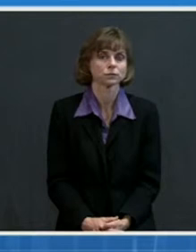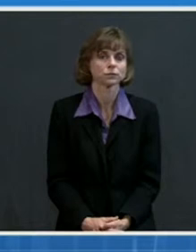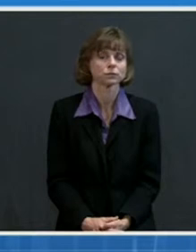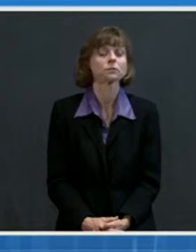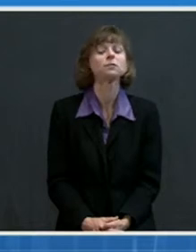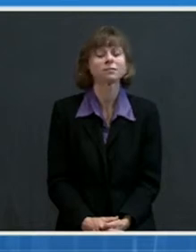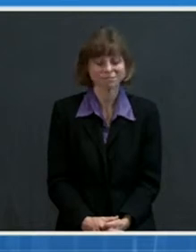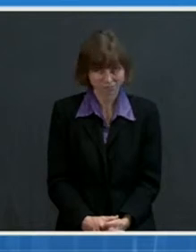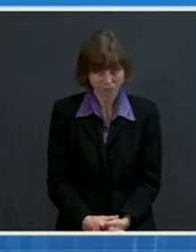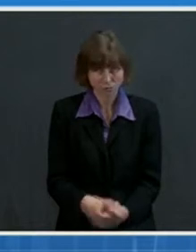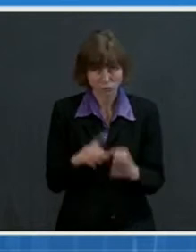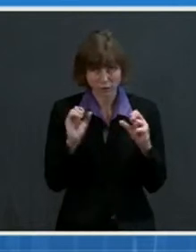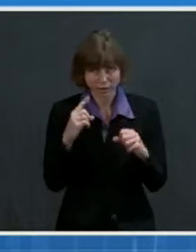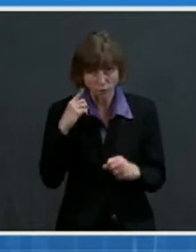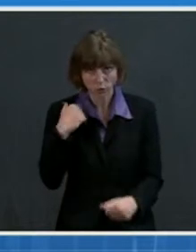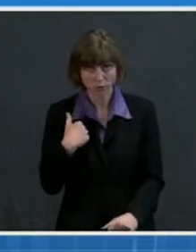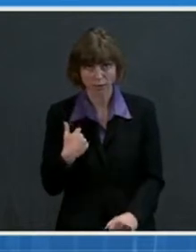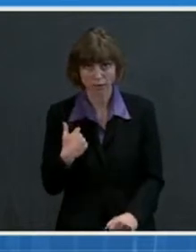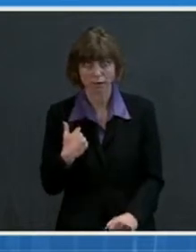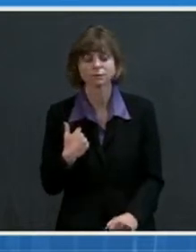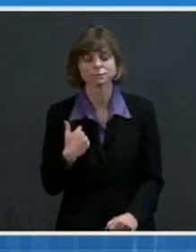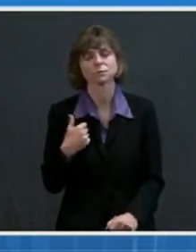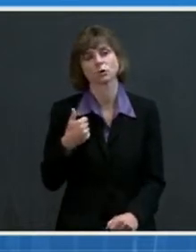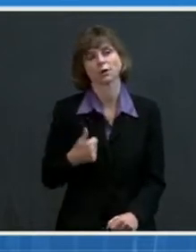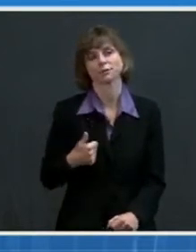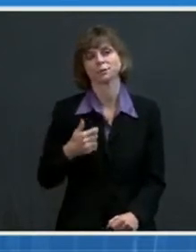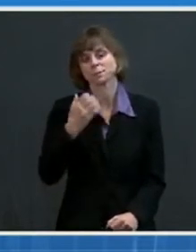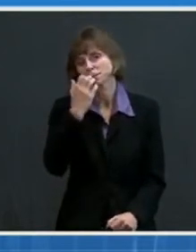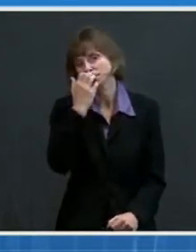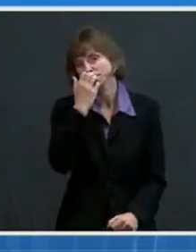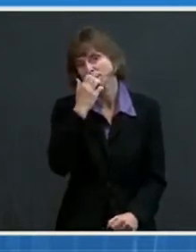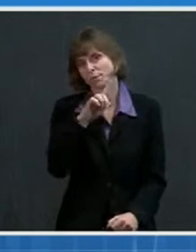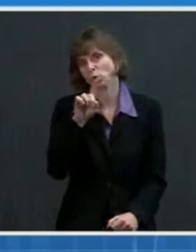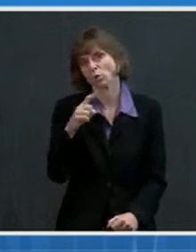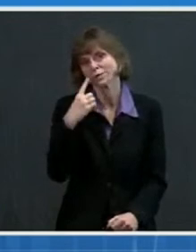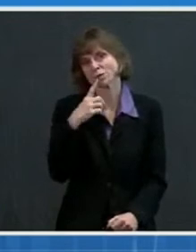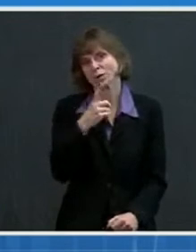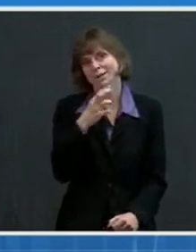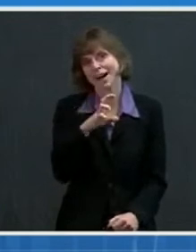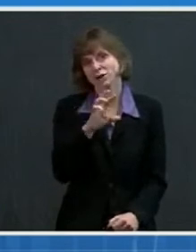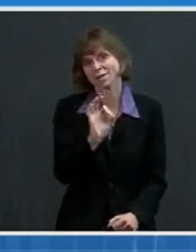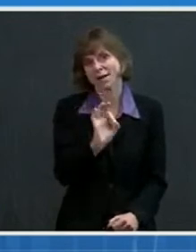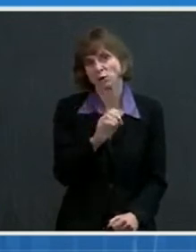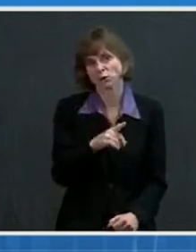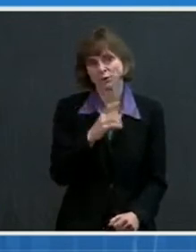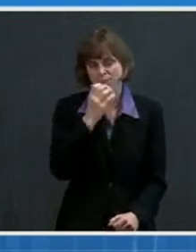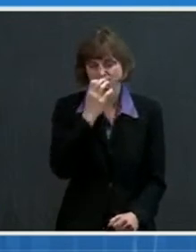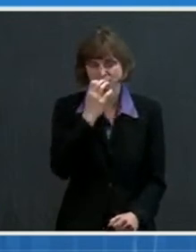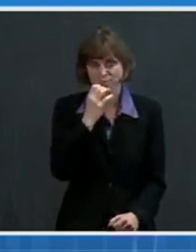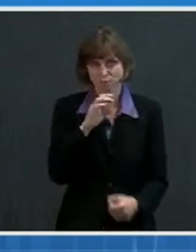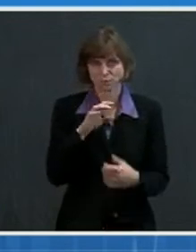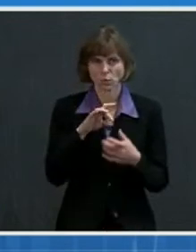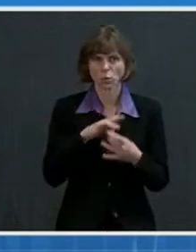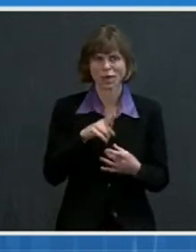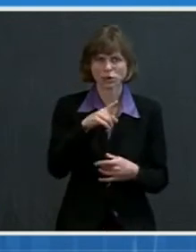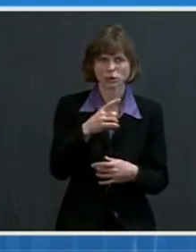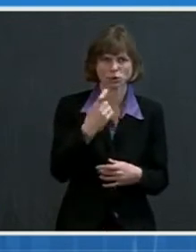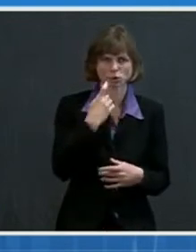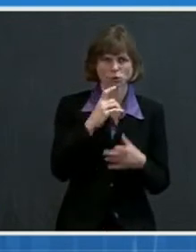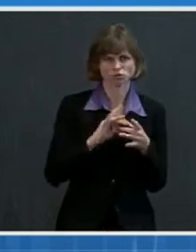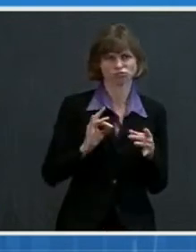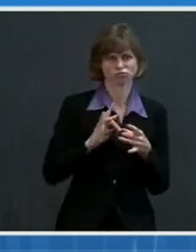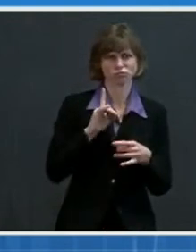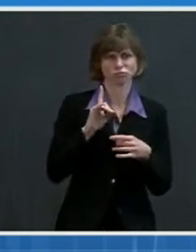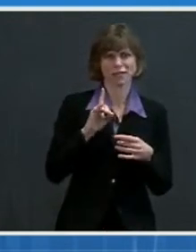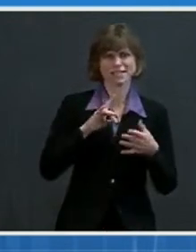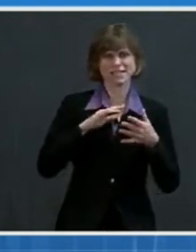Hello. Can you hear me? We can. Great. Uh, this is a question for Dr. Fauci and this has to do with the studies you mentioned last week